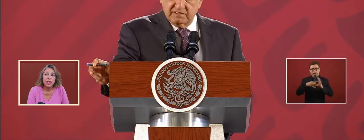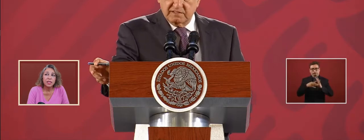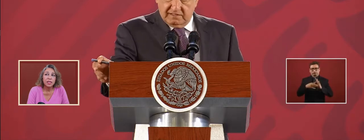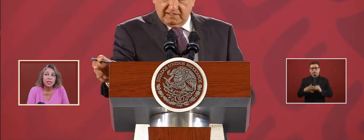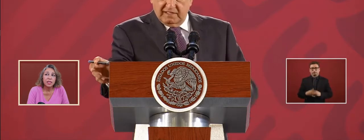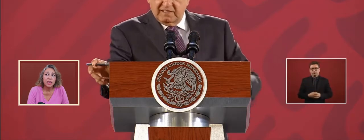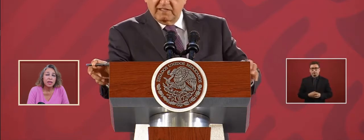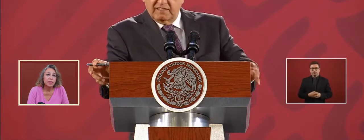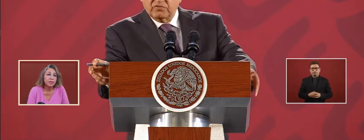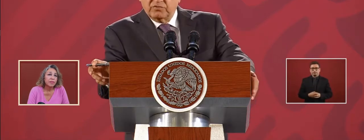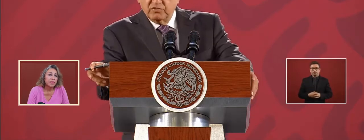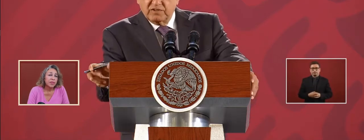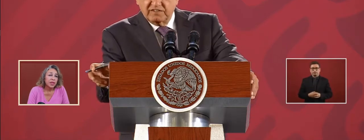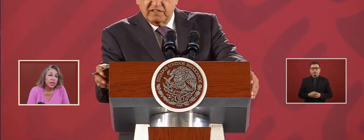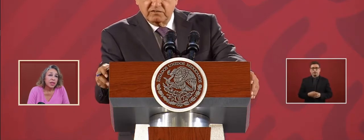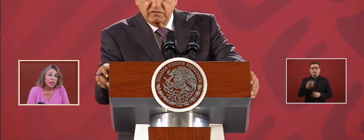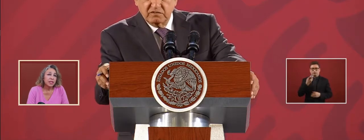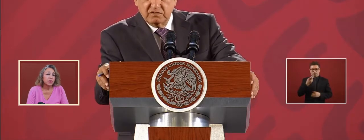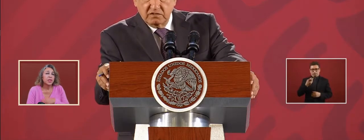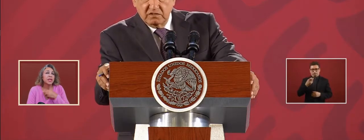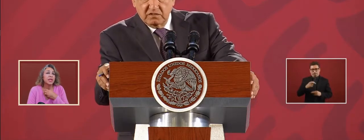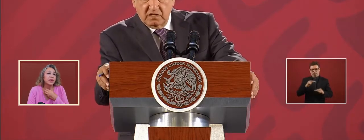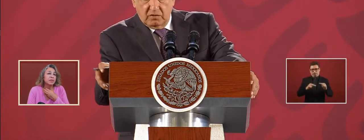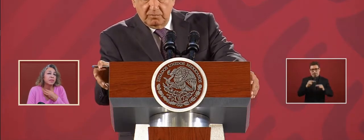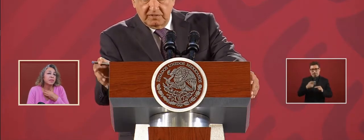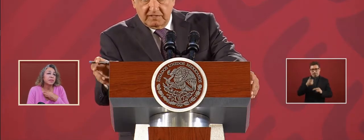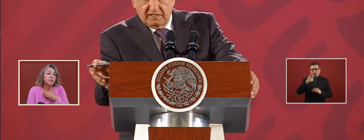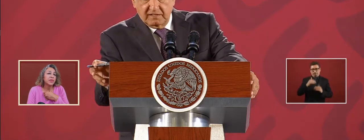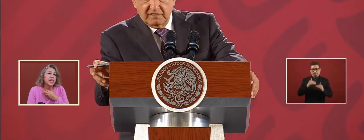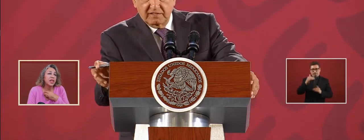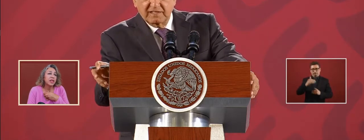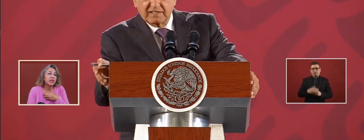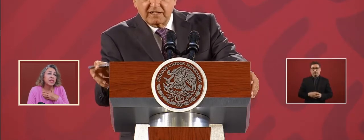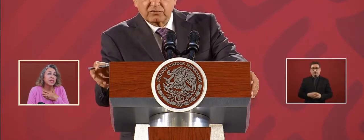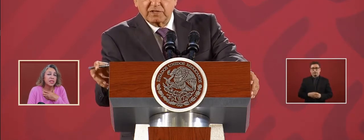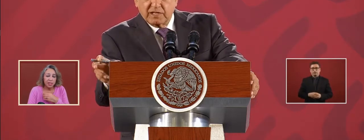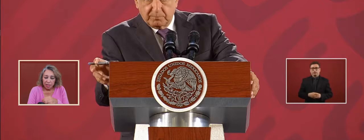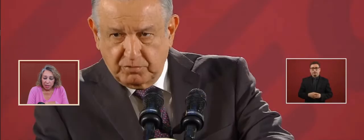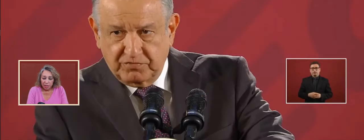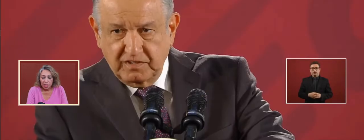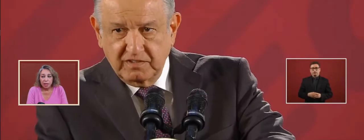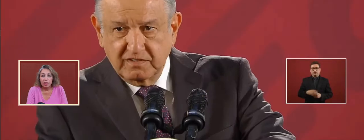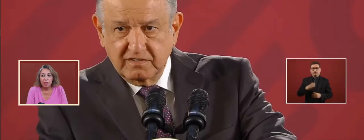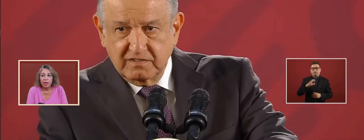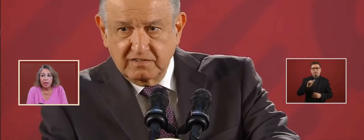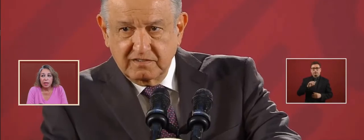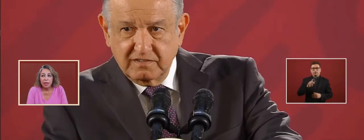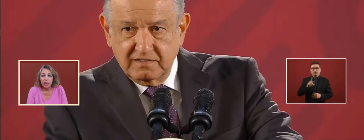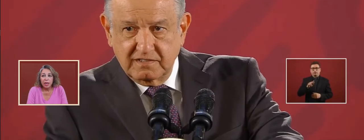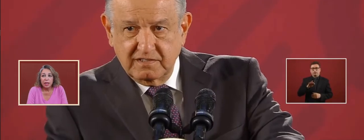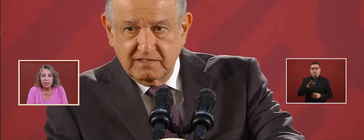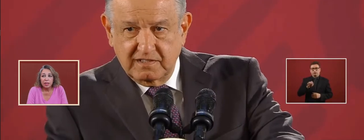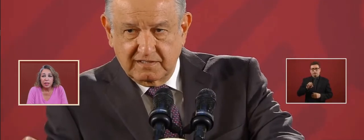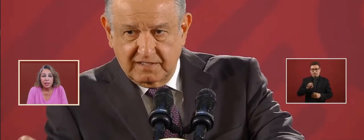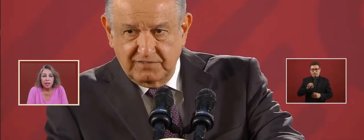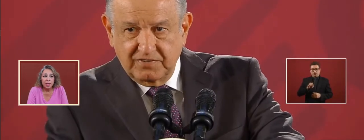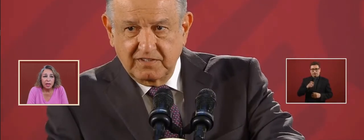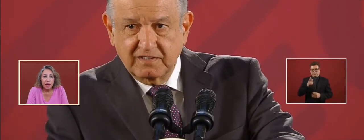That is to say, that's what they did. They increased the